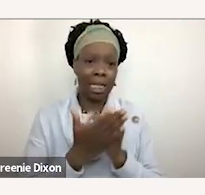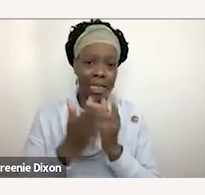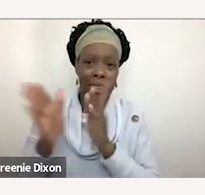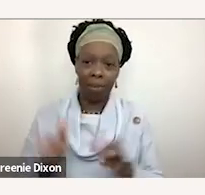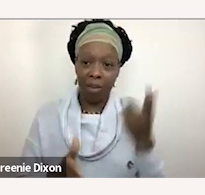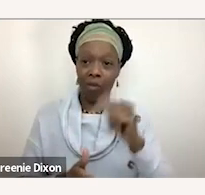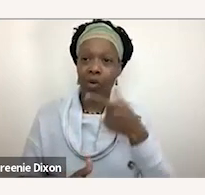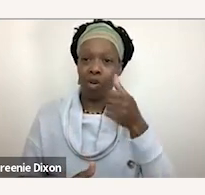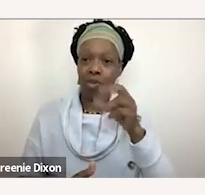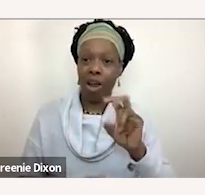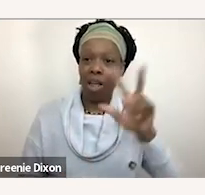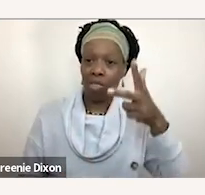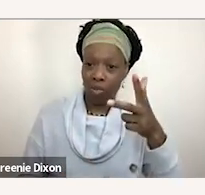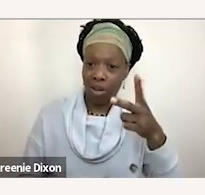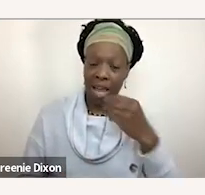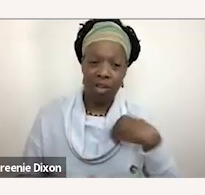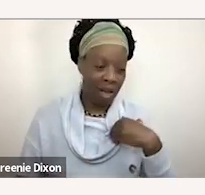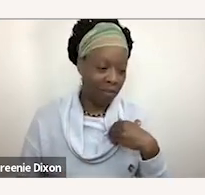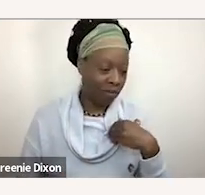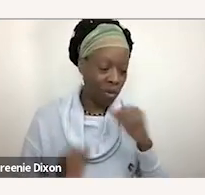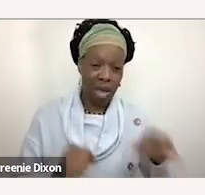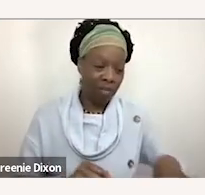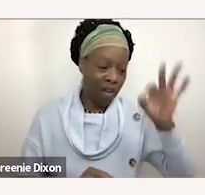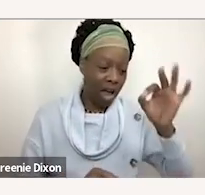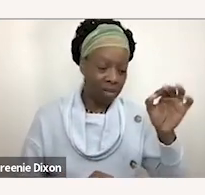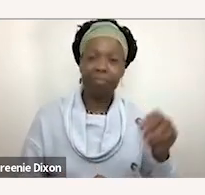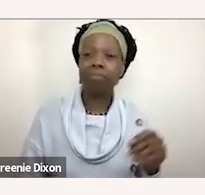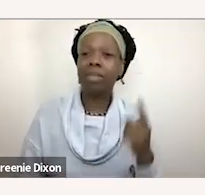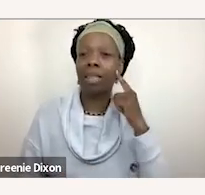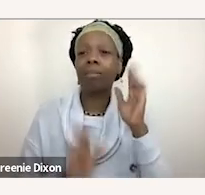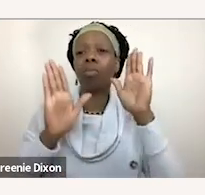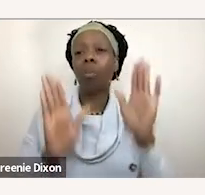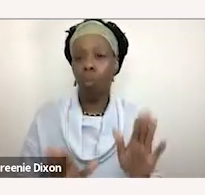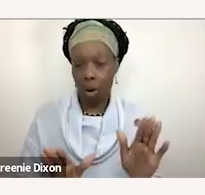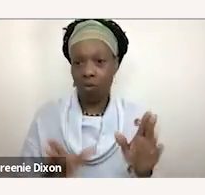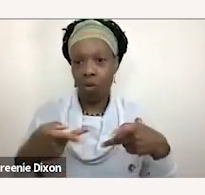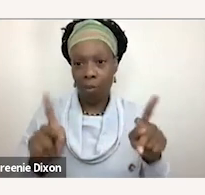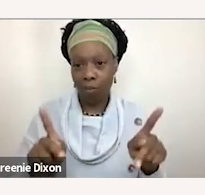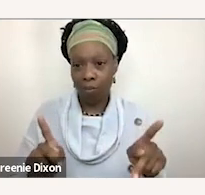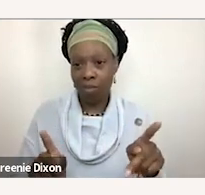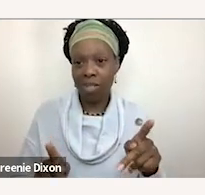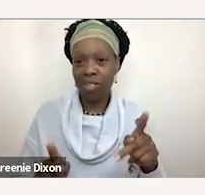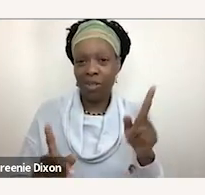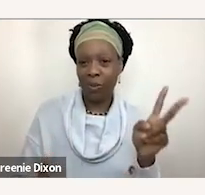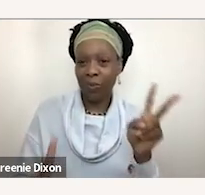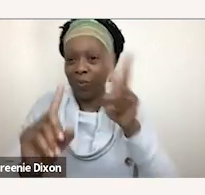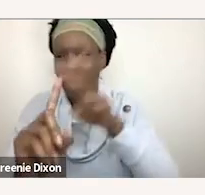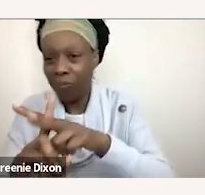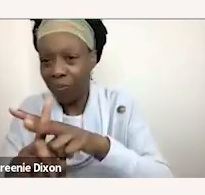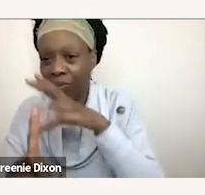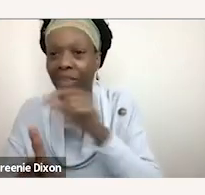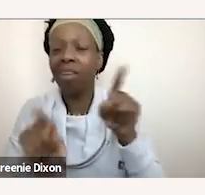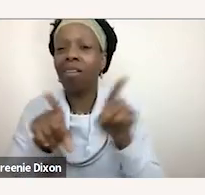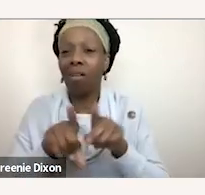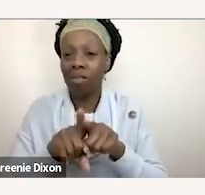and we've got it so i i think it's um you know a wonderful opportunity to implement it the other thing that it